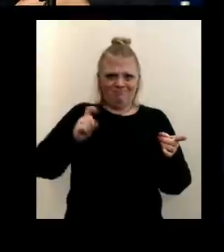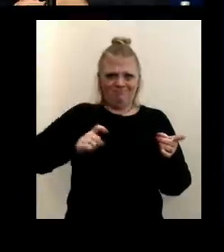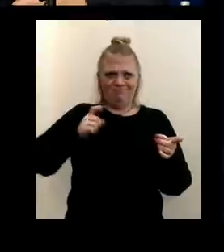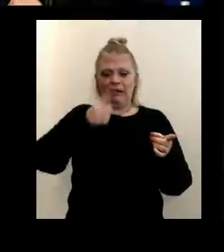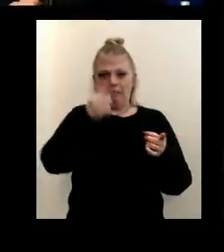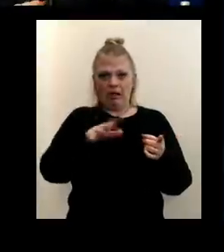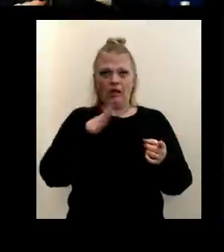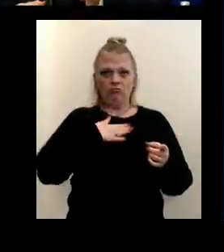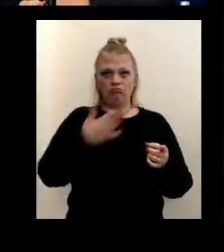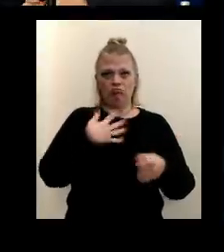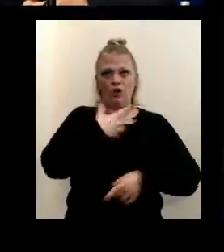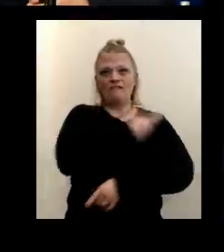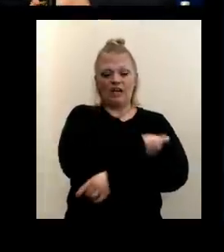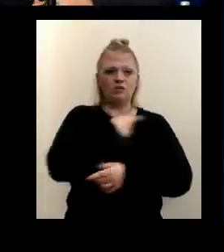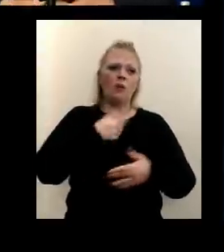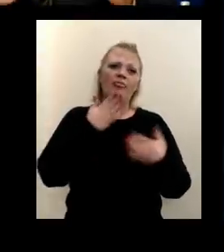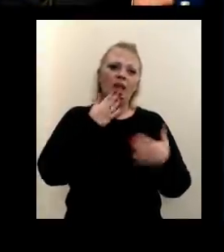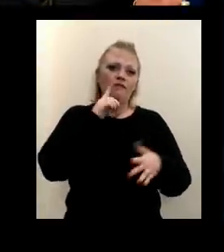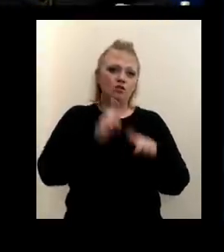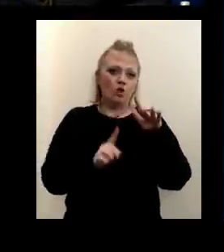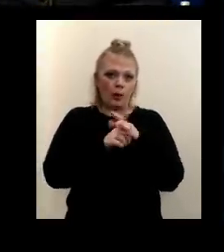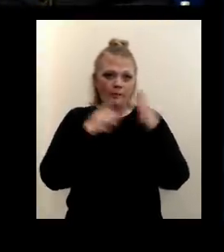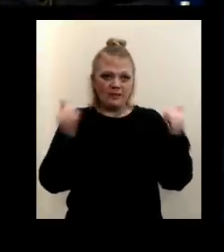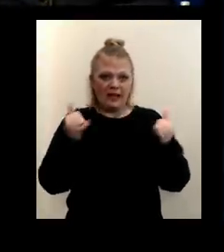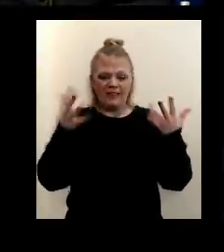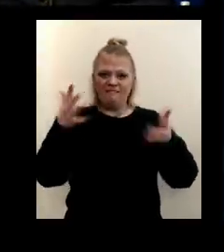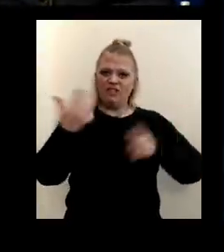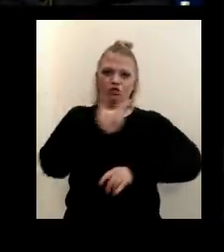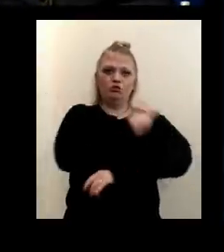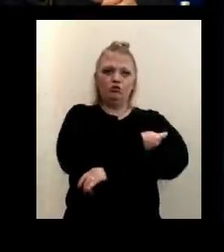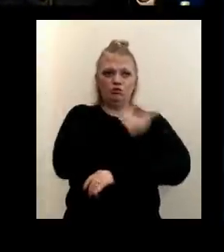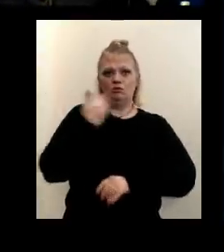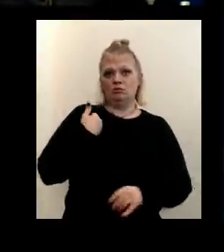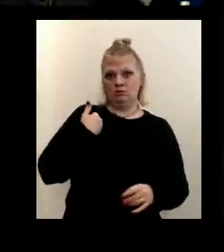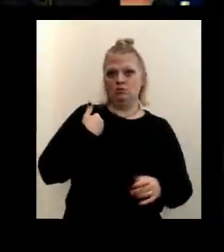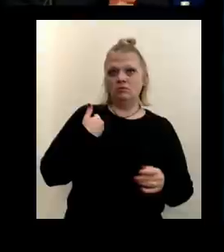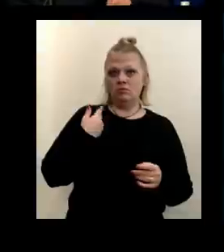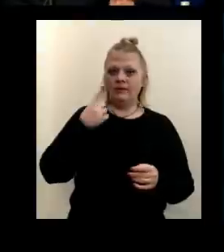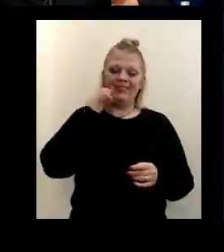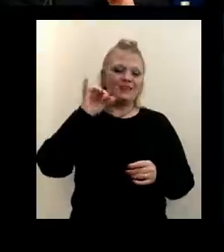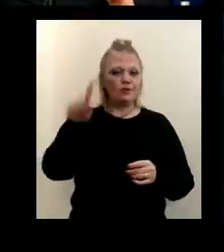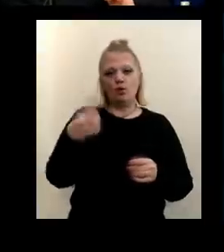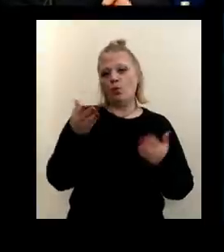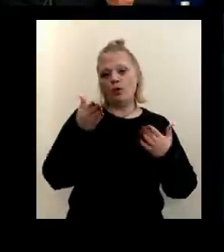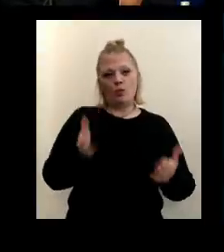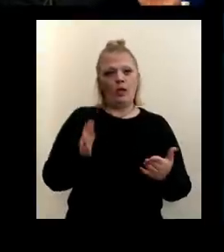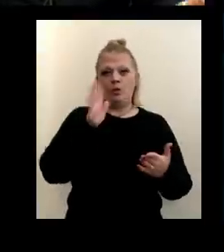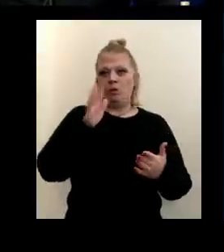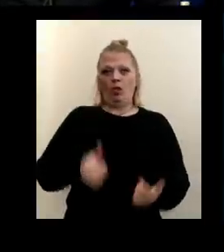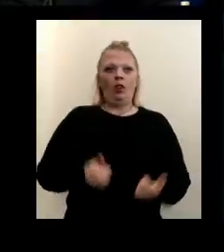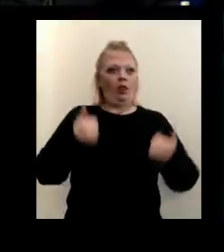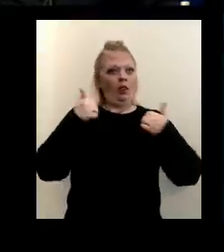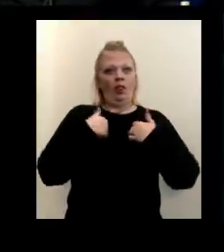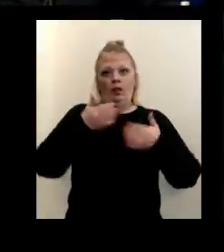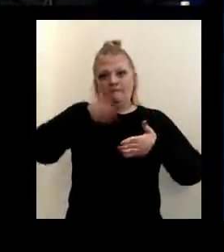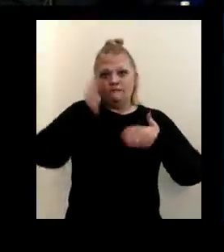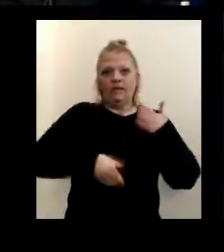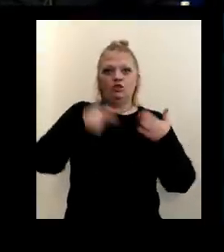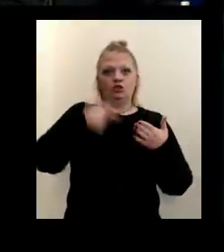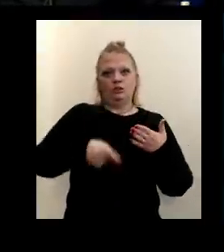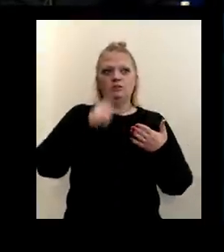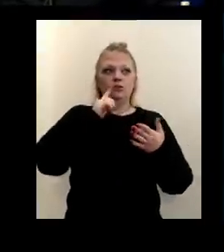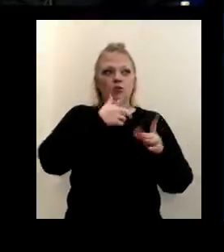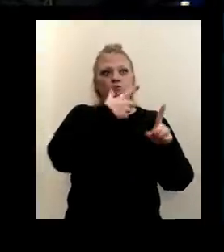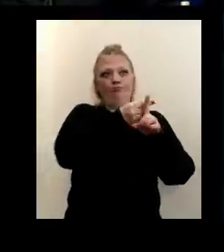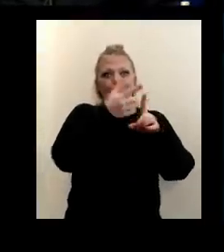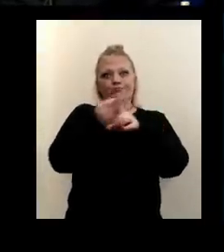vaccinated. And I want to thank those who showed up today and those who have received the vaccine previously, because that's the only way we're going to get out of this is if we vaccinate individuals